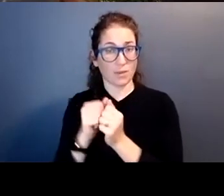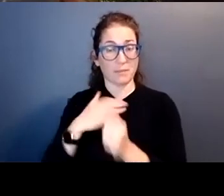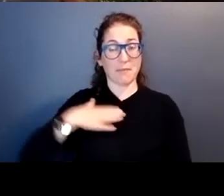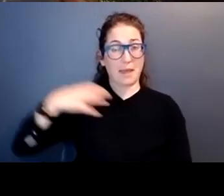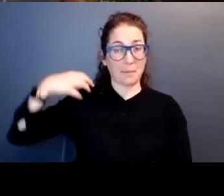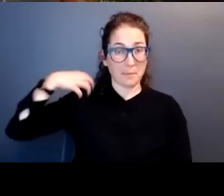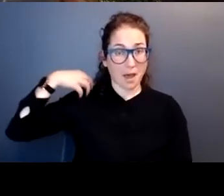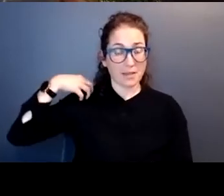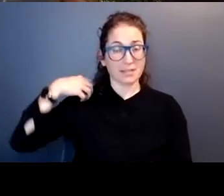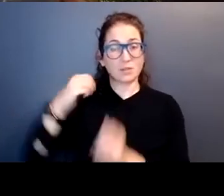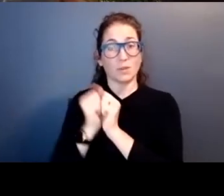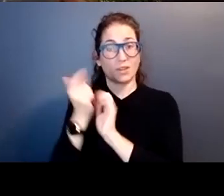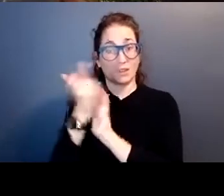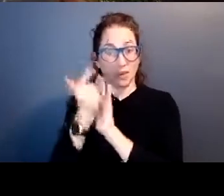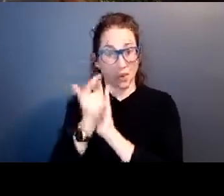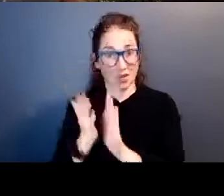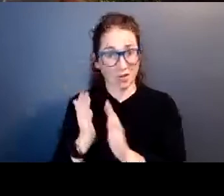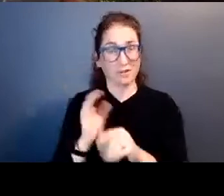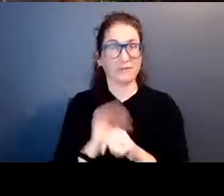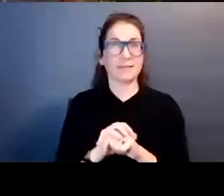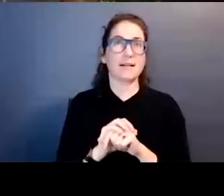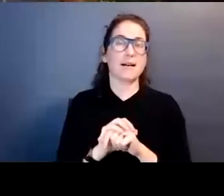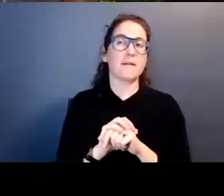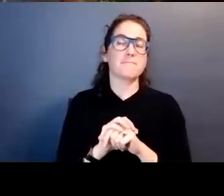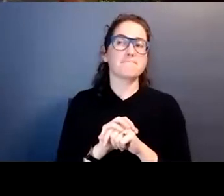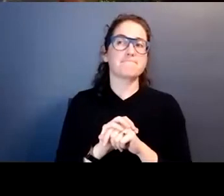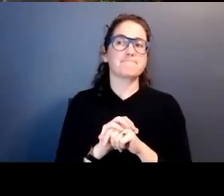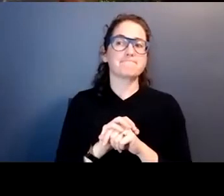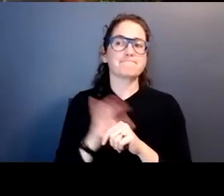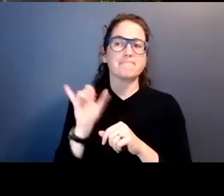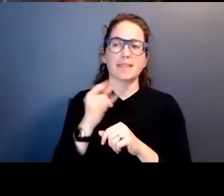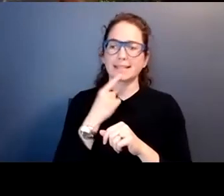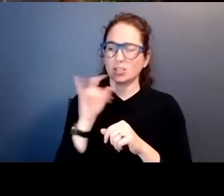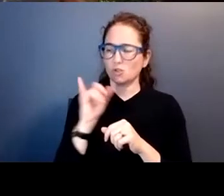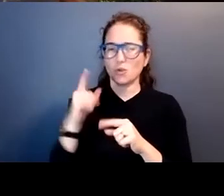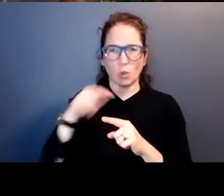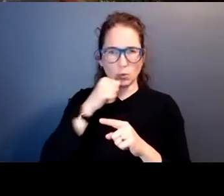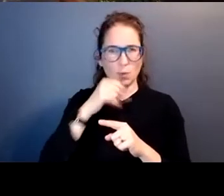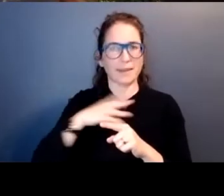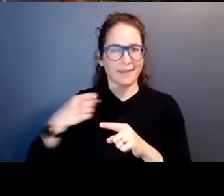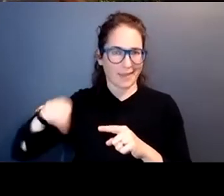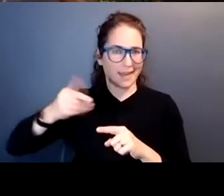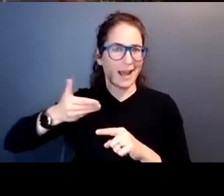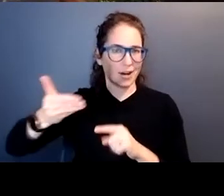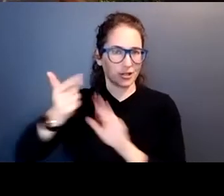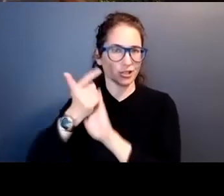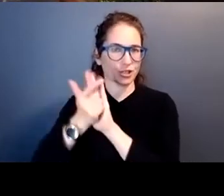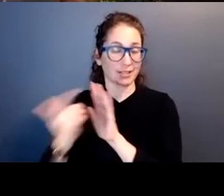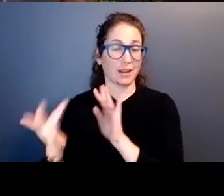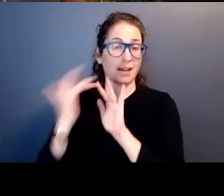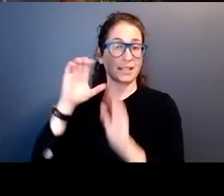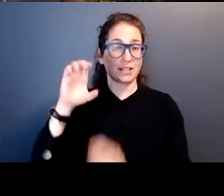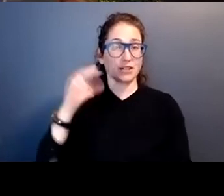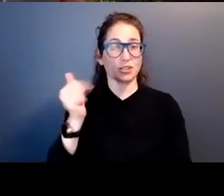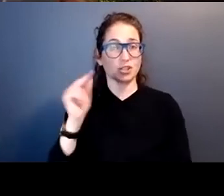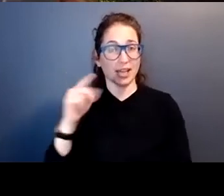um, with the lawyer. Um, and that, like I said, those women had hired an attorney, contacted the chancellor's office